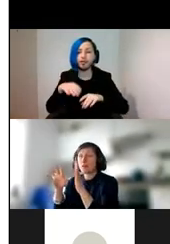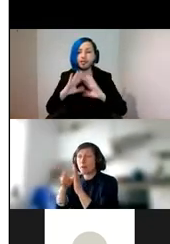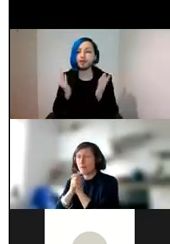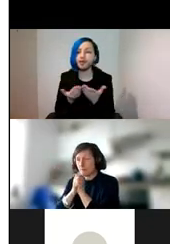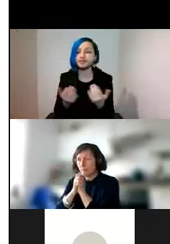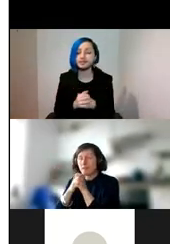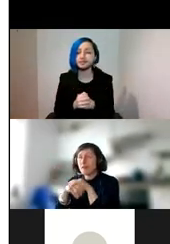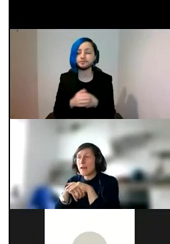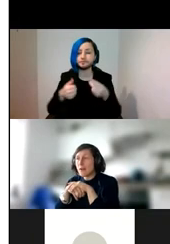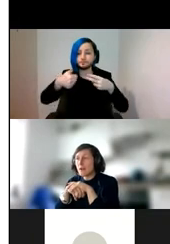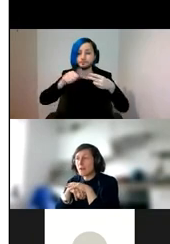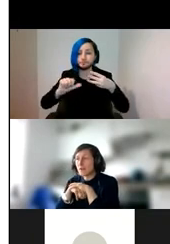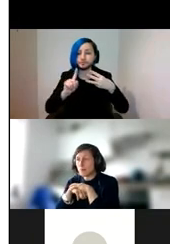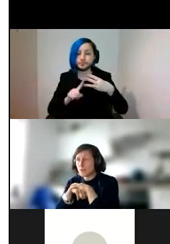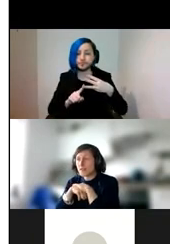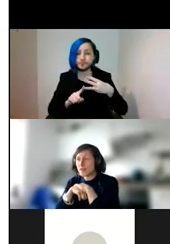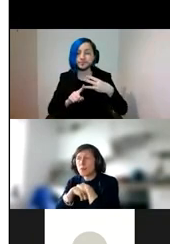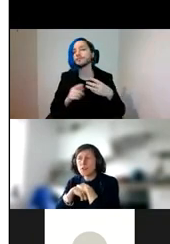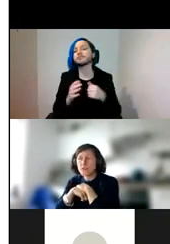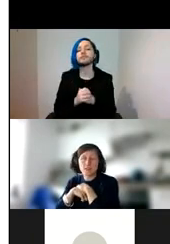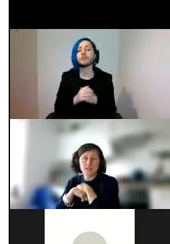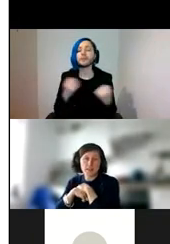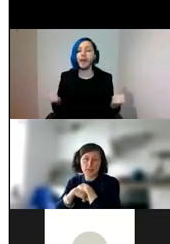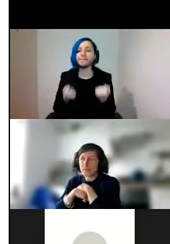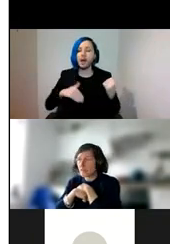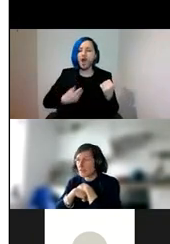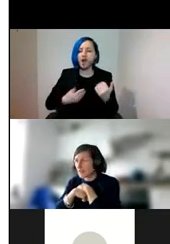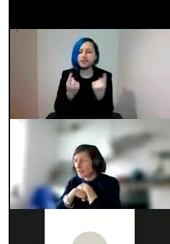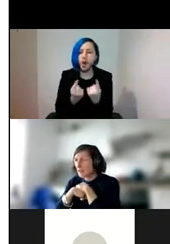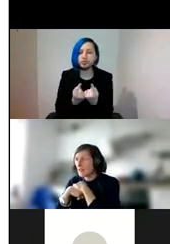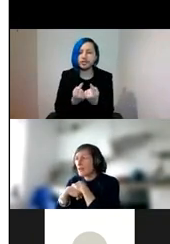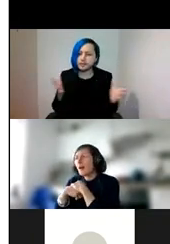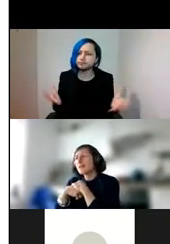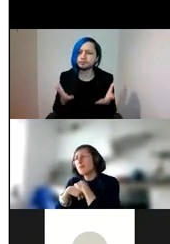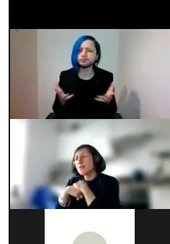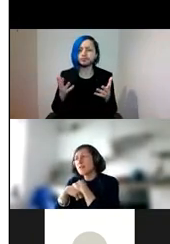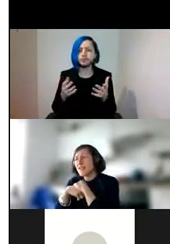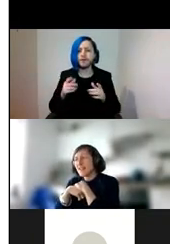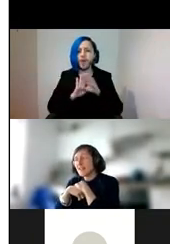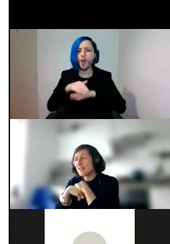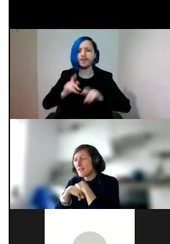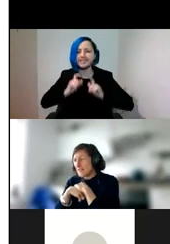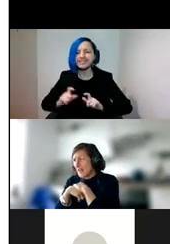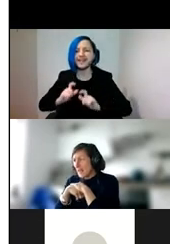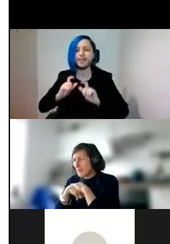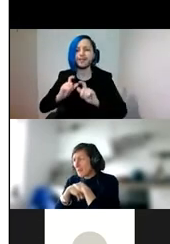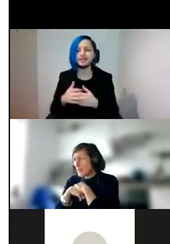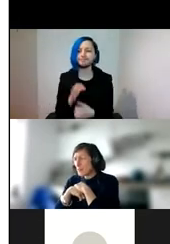Three, power hungry objects are pushing the sustainability agenda. Asking what is needed